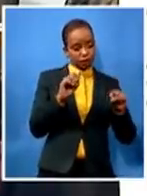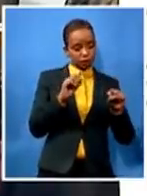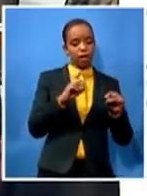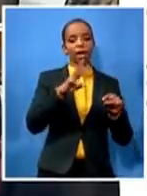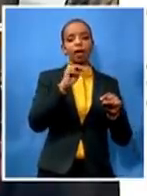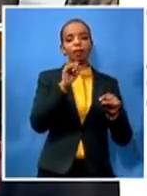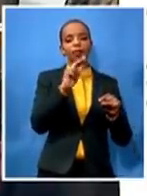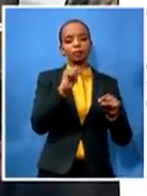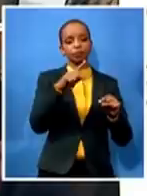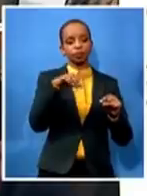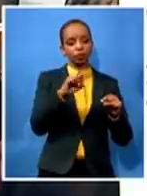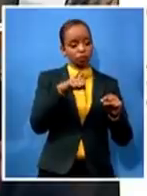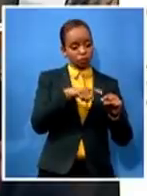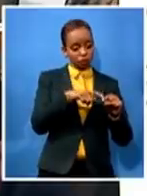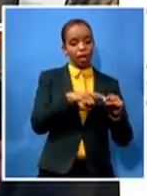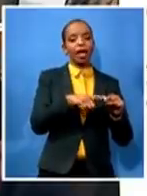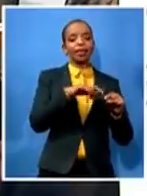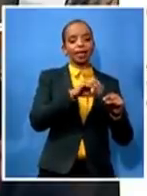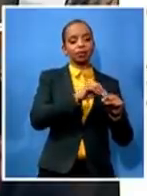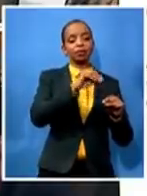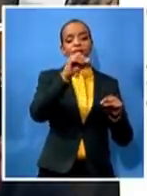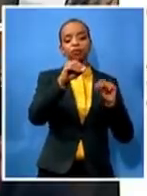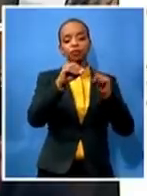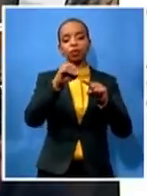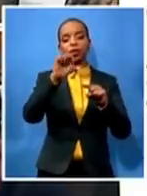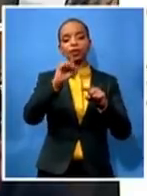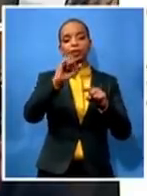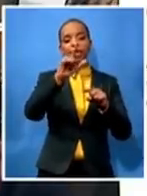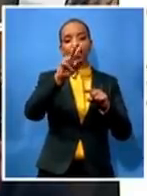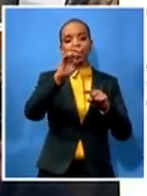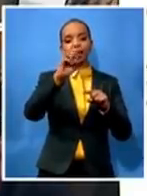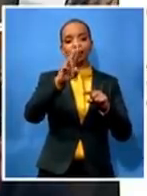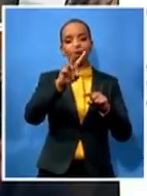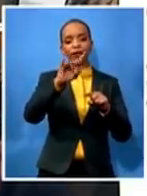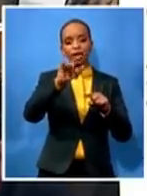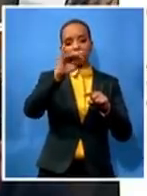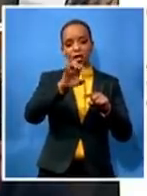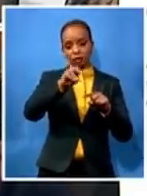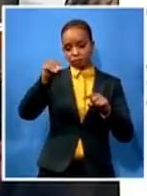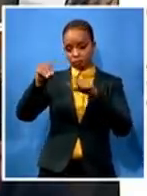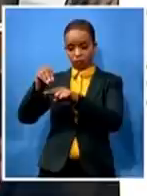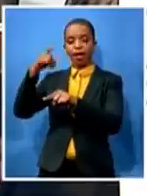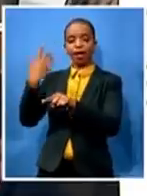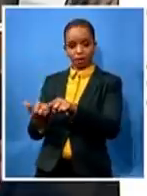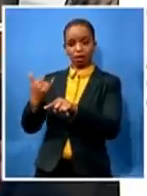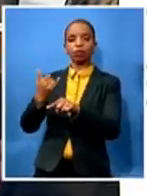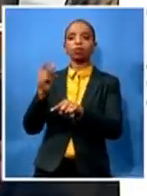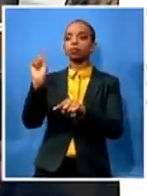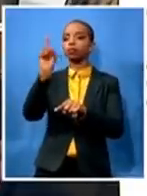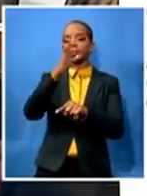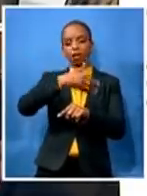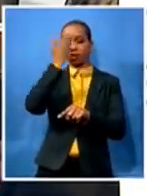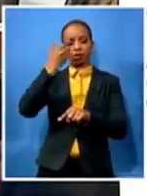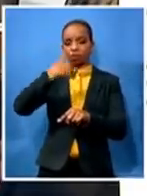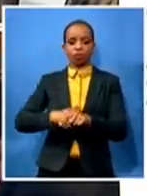northeville again a demonstration that they don't know me they seem to be budging and trying to find everything to